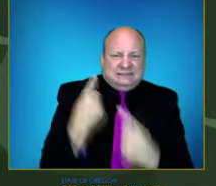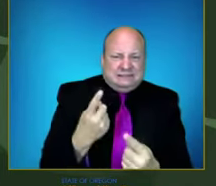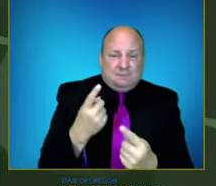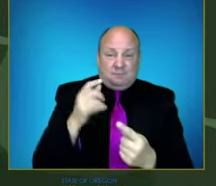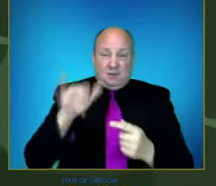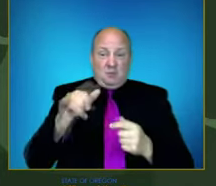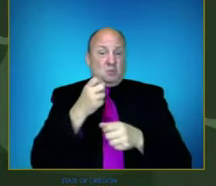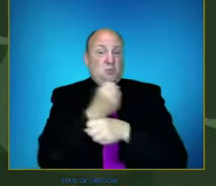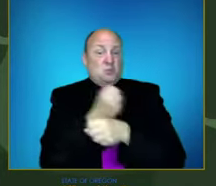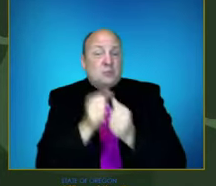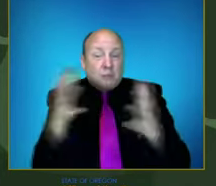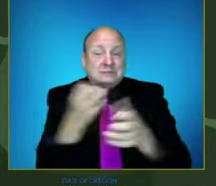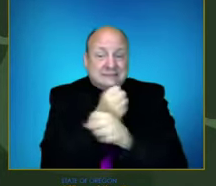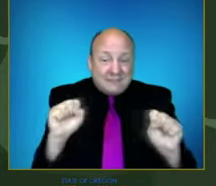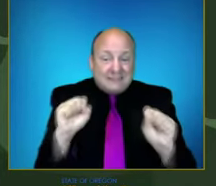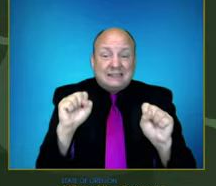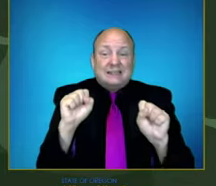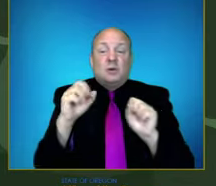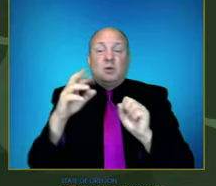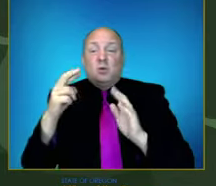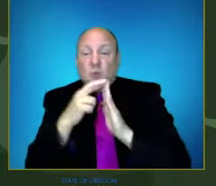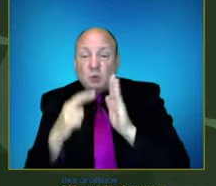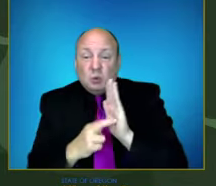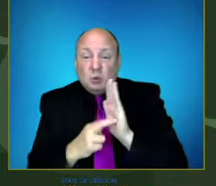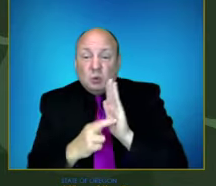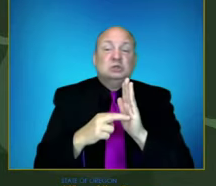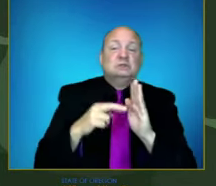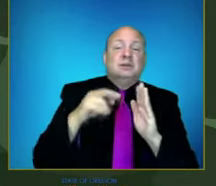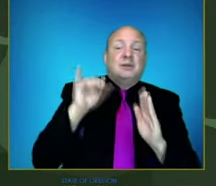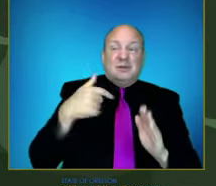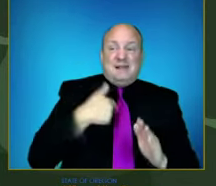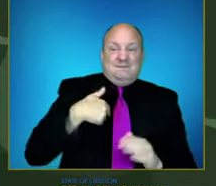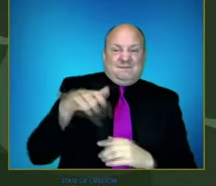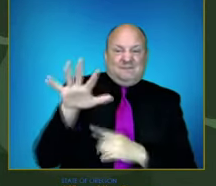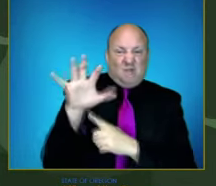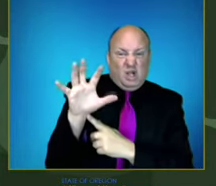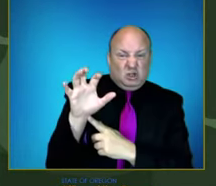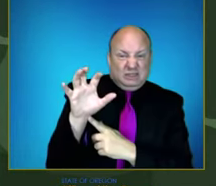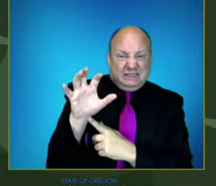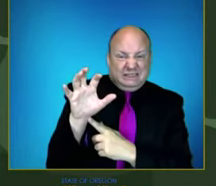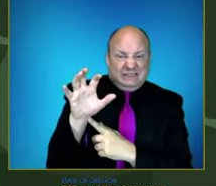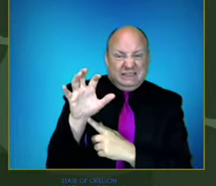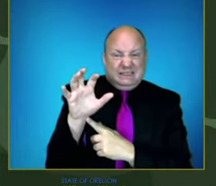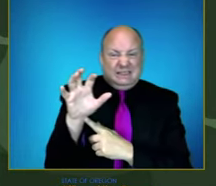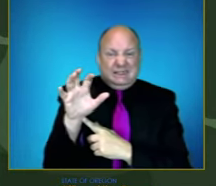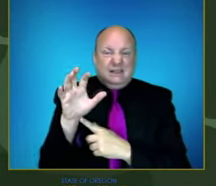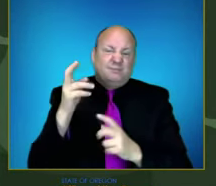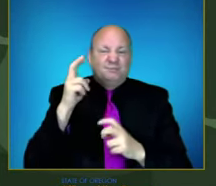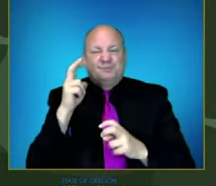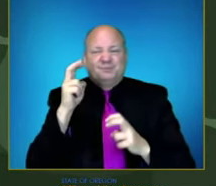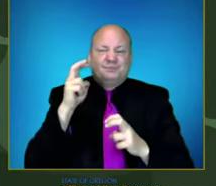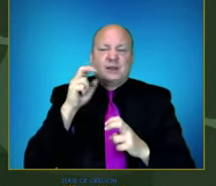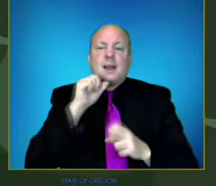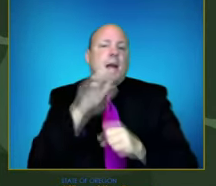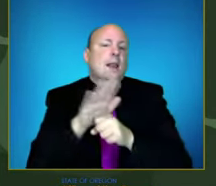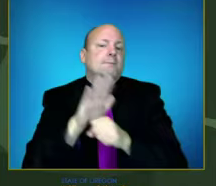we could be as many as 500 staffed hospital beds short of what we need to